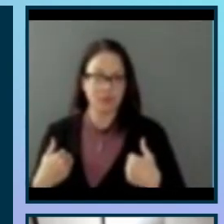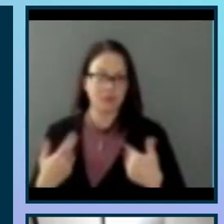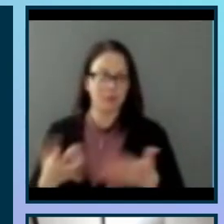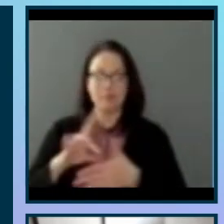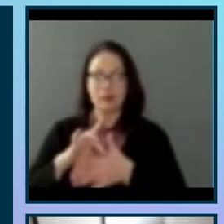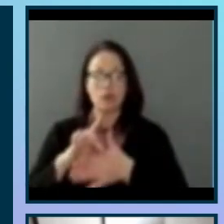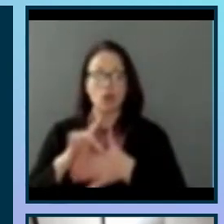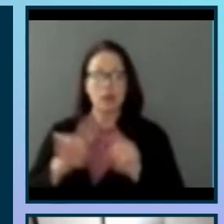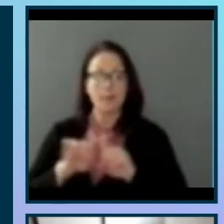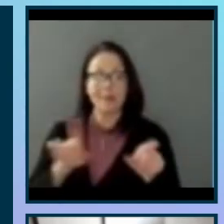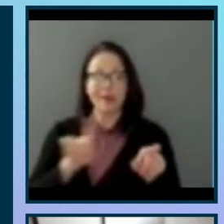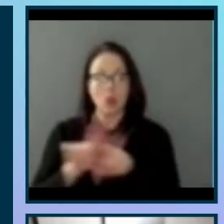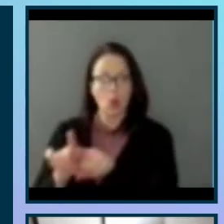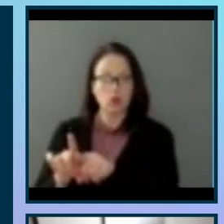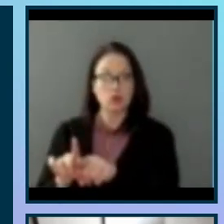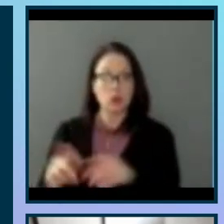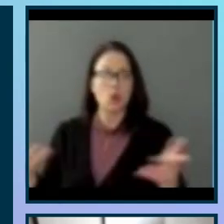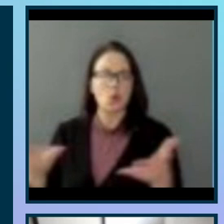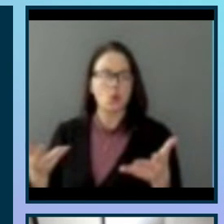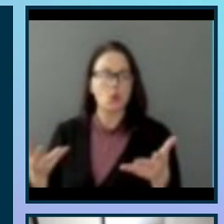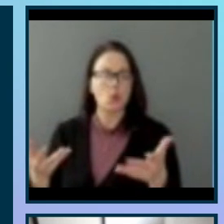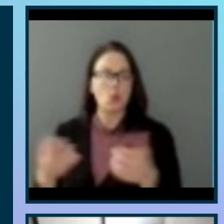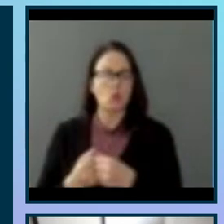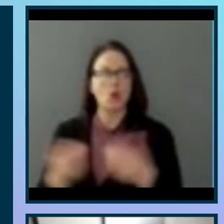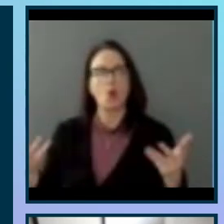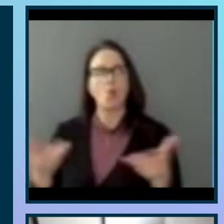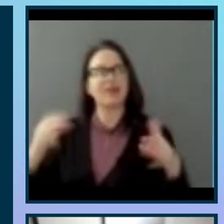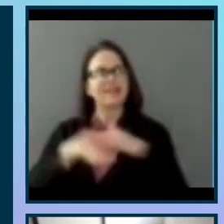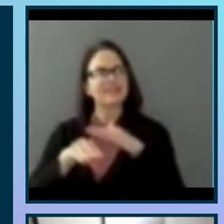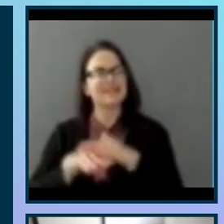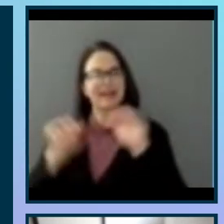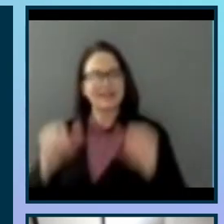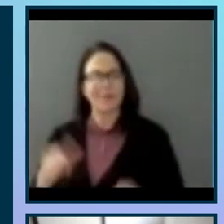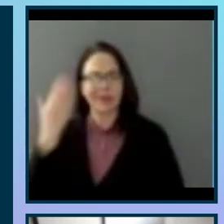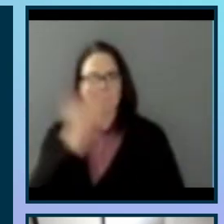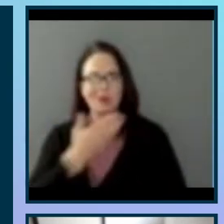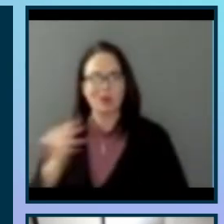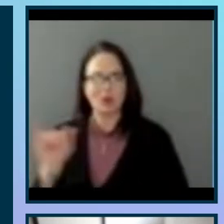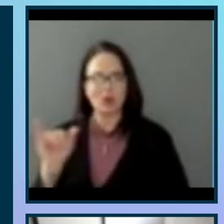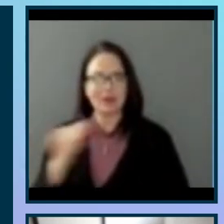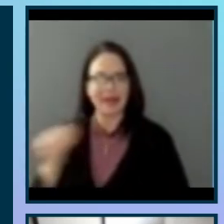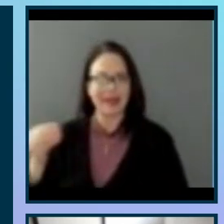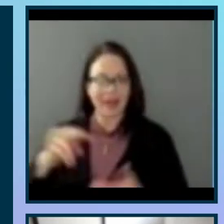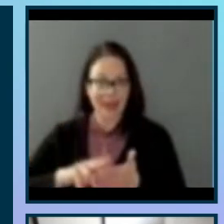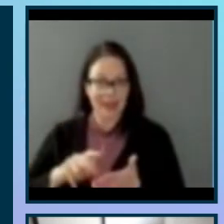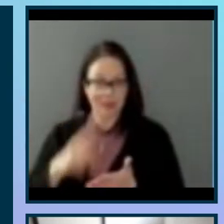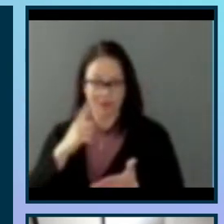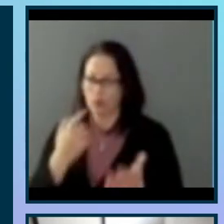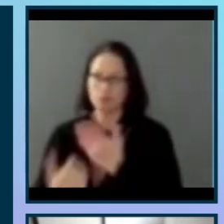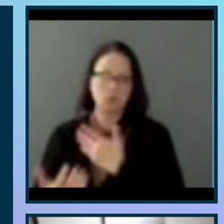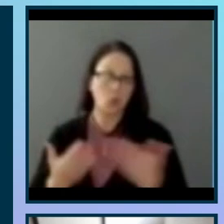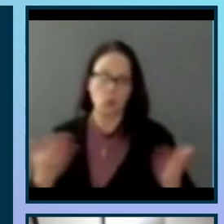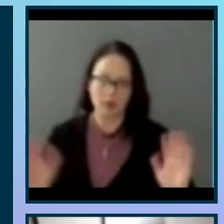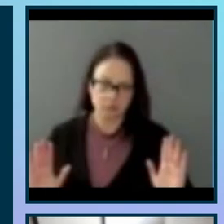but also what accessibility what does accessibility look like and mean for whatever it is you're handing over.